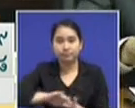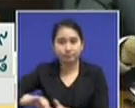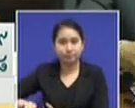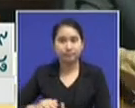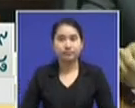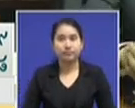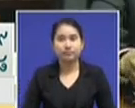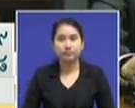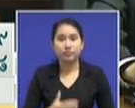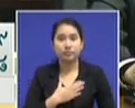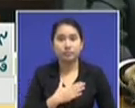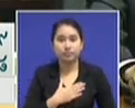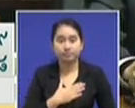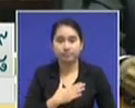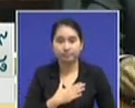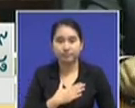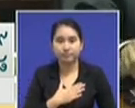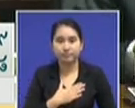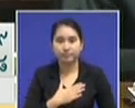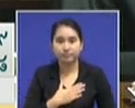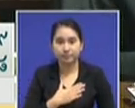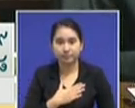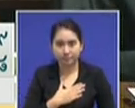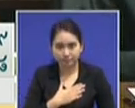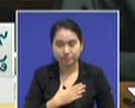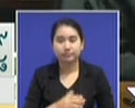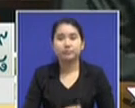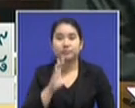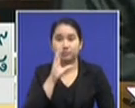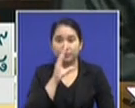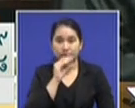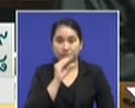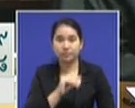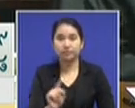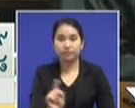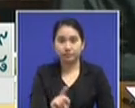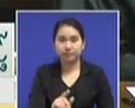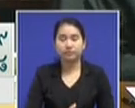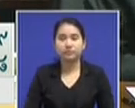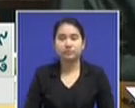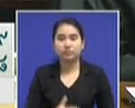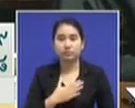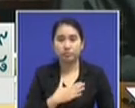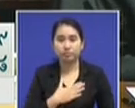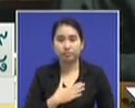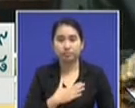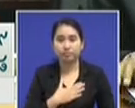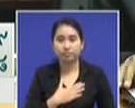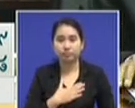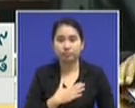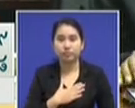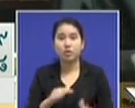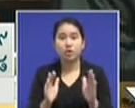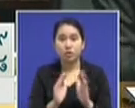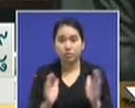for the second term in office. I So you expect everyone of the Democrat MPs to tow the party